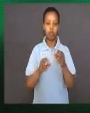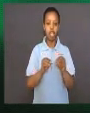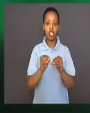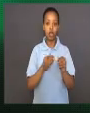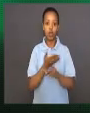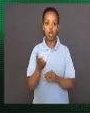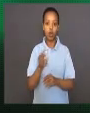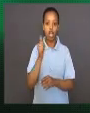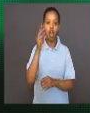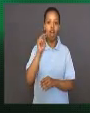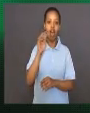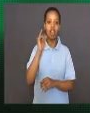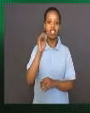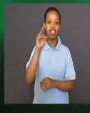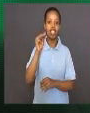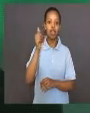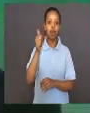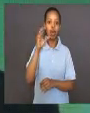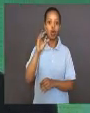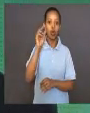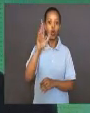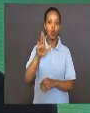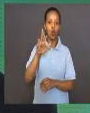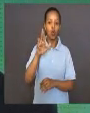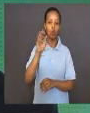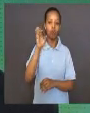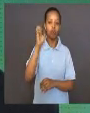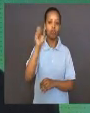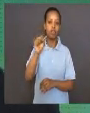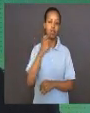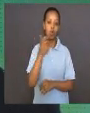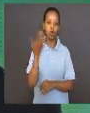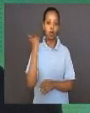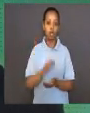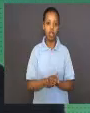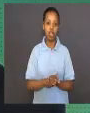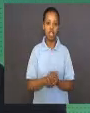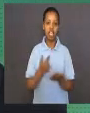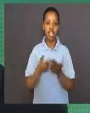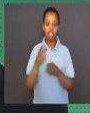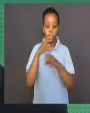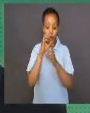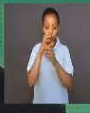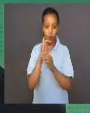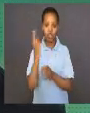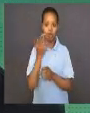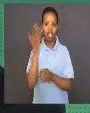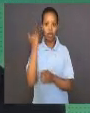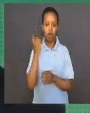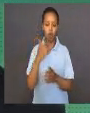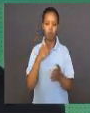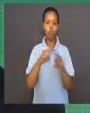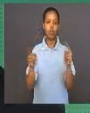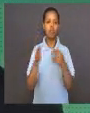means little animals. The kind of microscope that van Leeuwenhoek used was